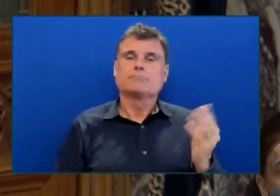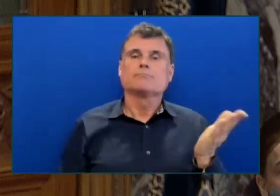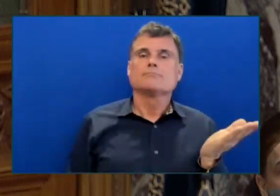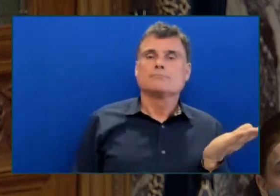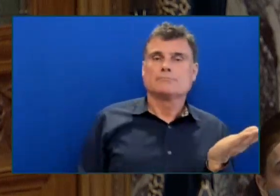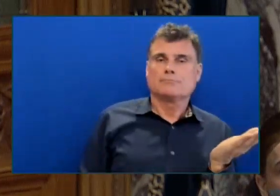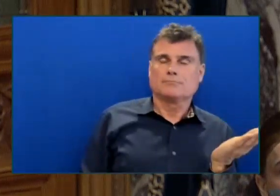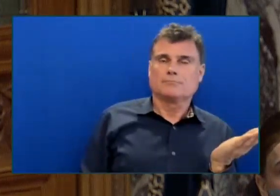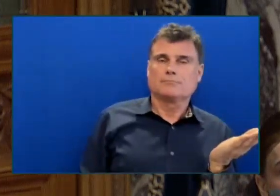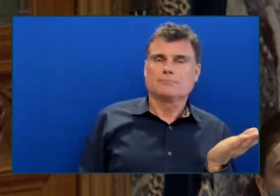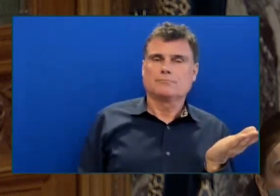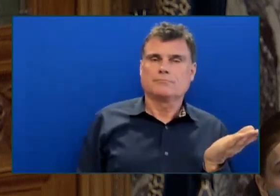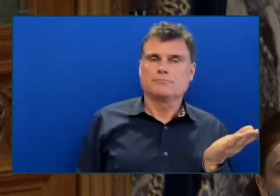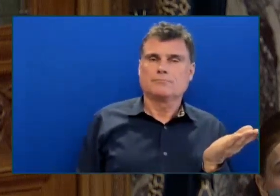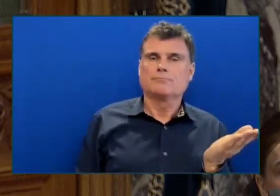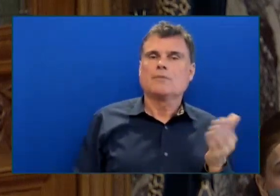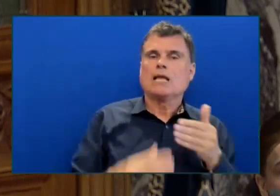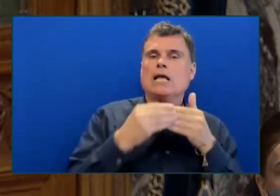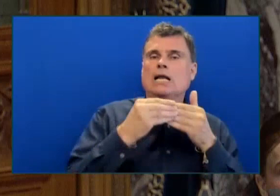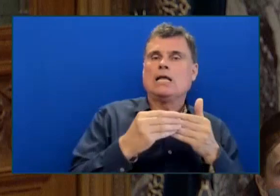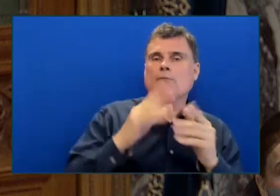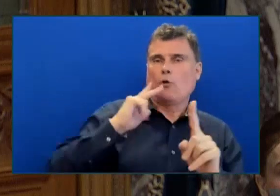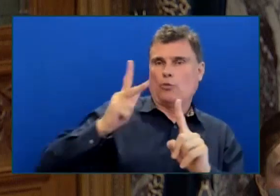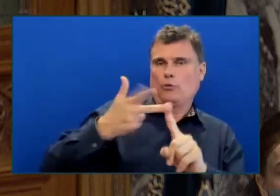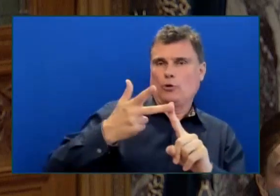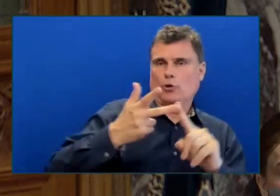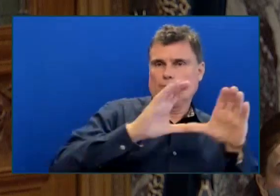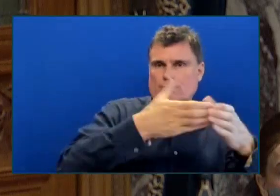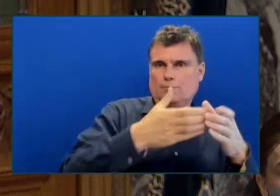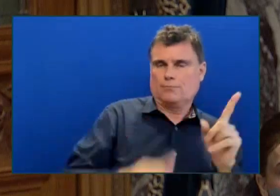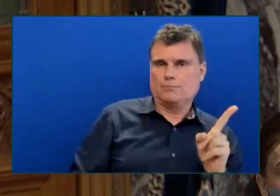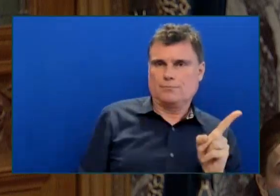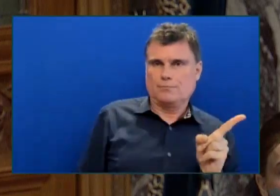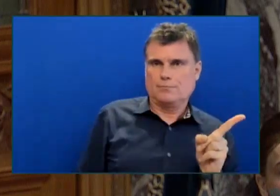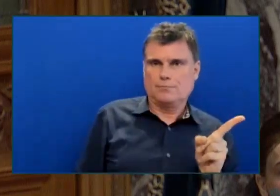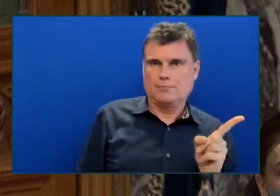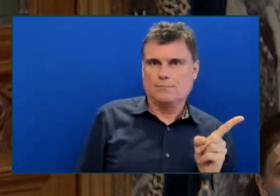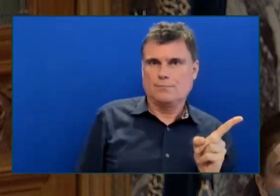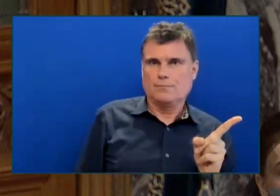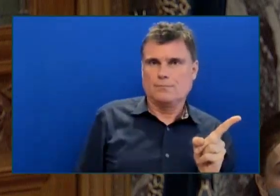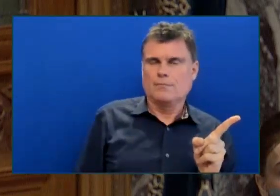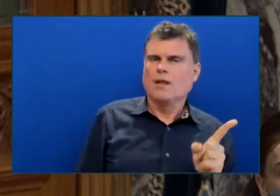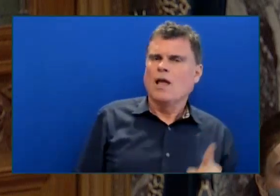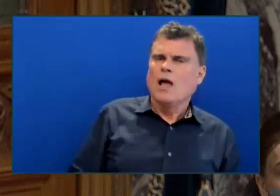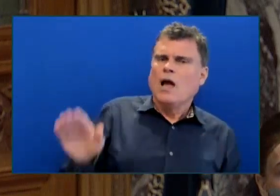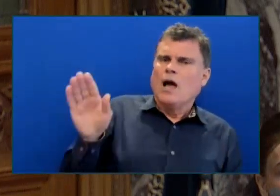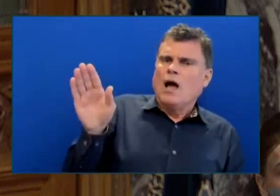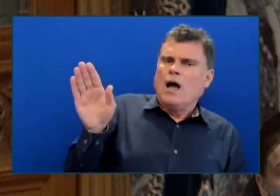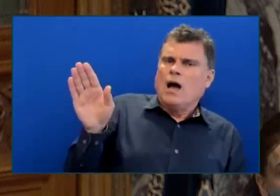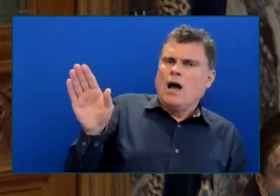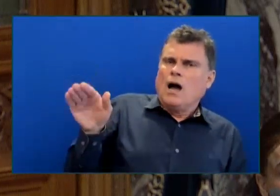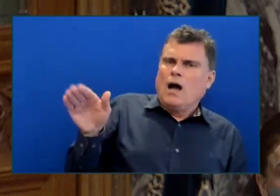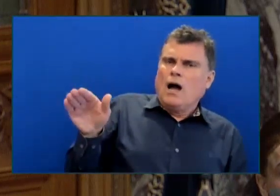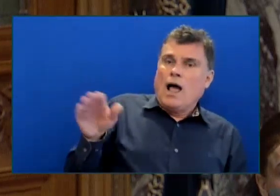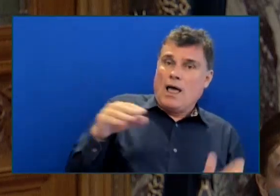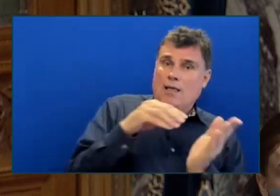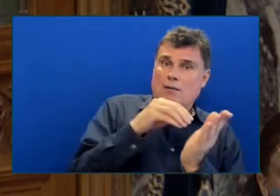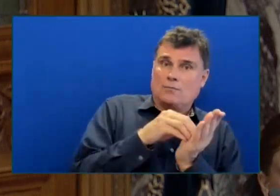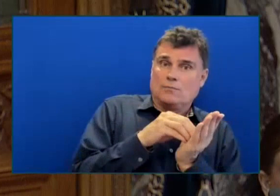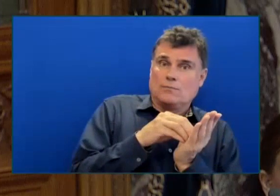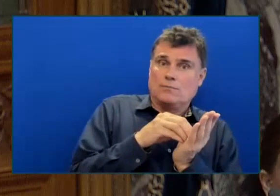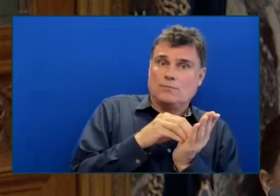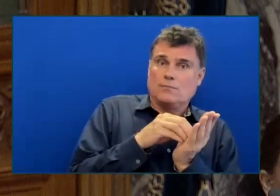found and uncovered Significant risks to public funds And serious questions about BC Housing's